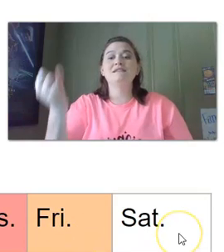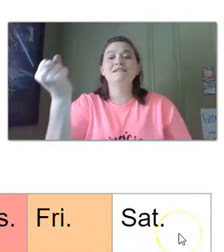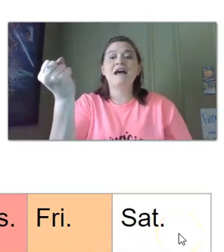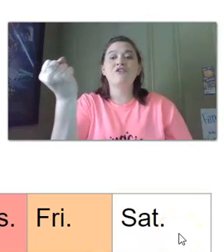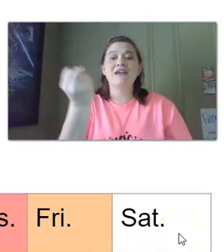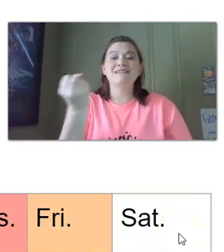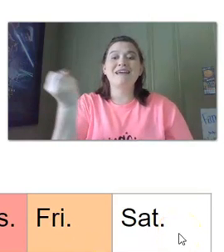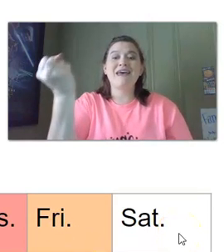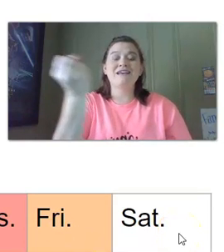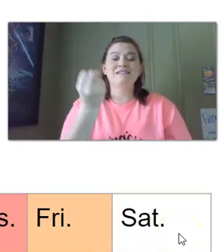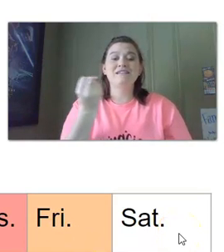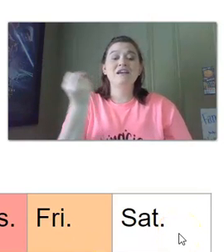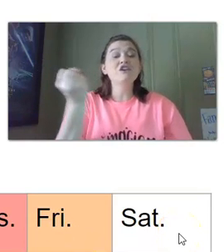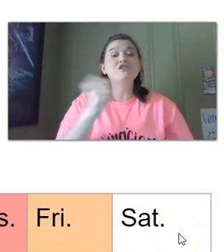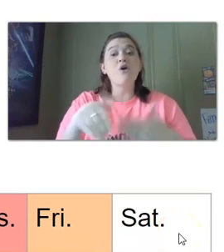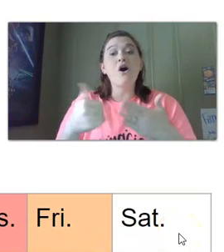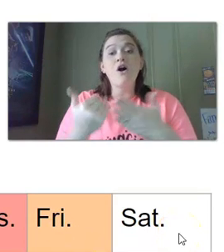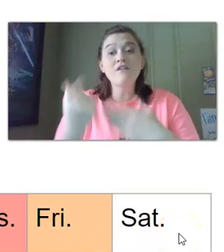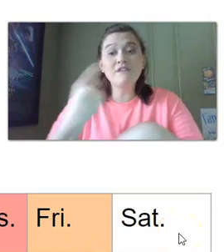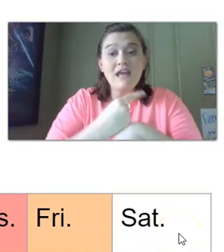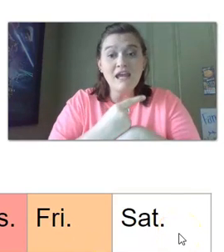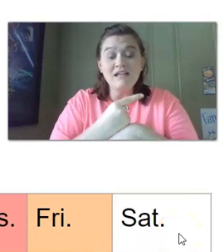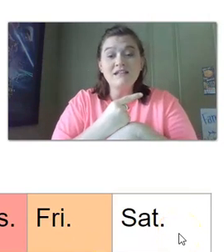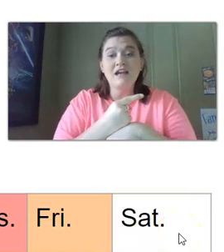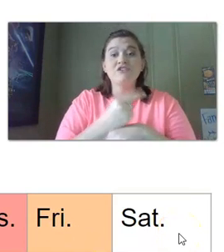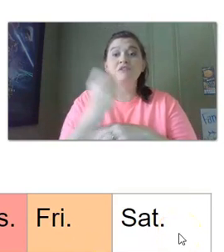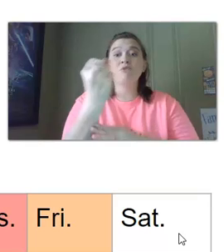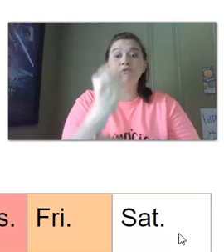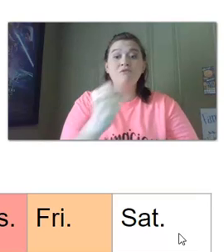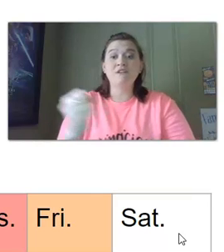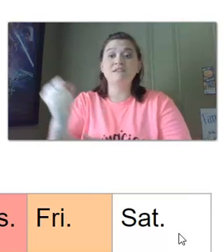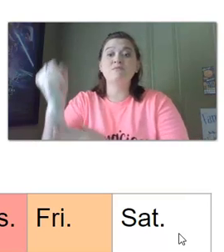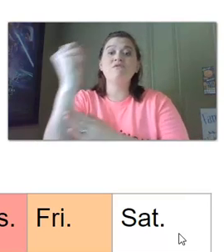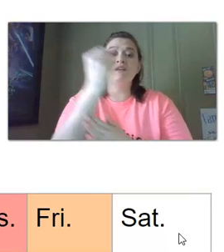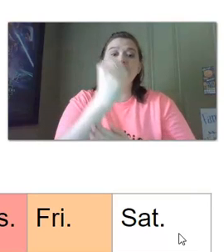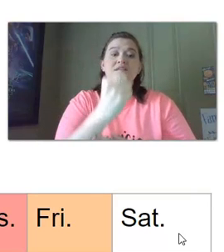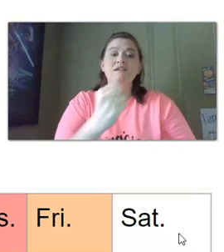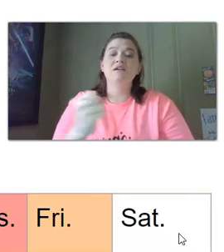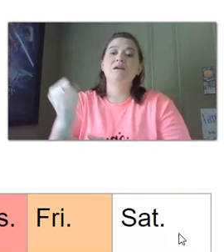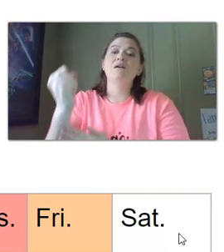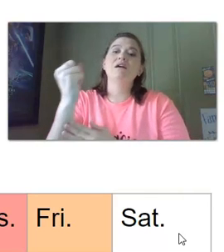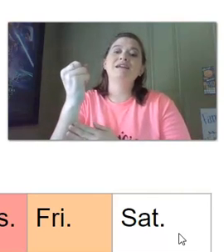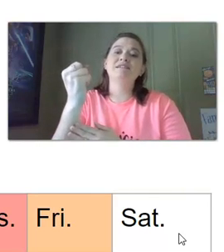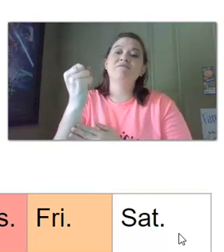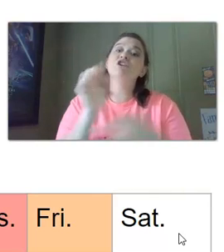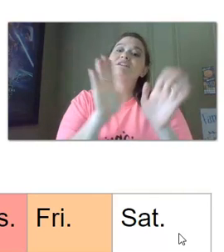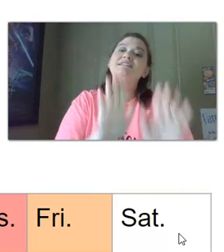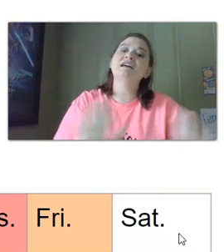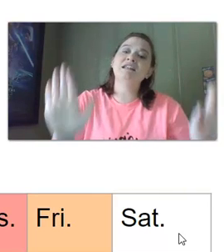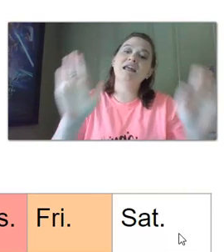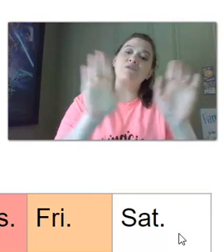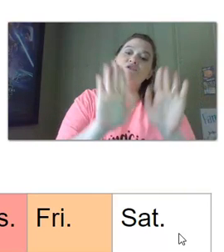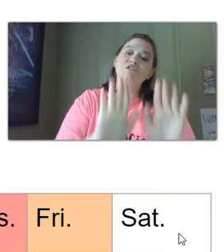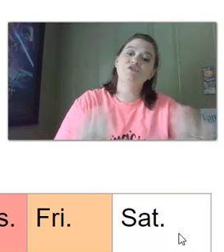and saturday is the s so all of the days actually move in this movement except for